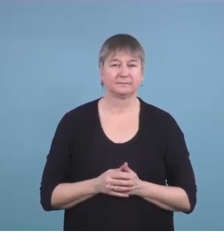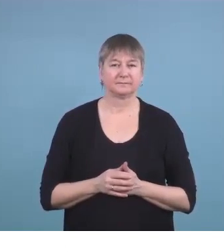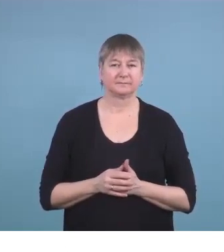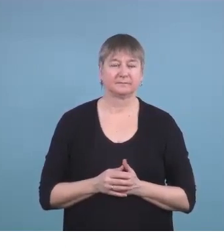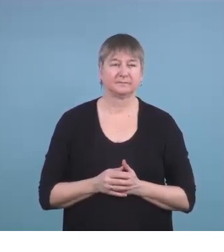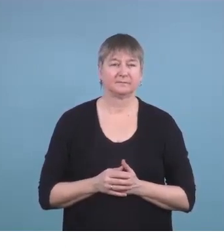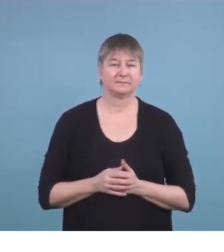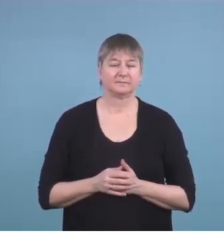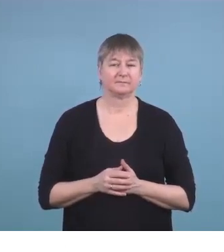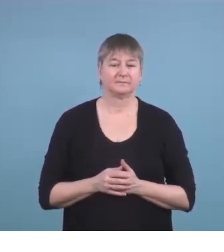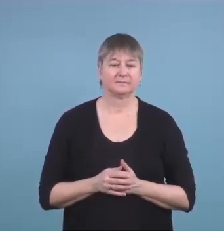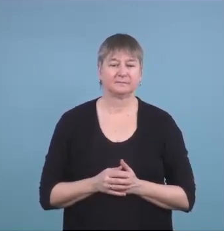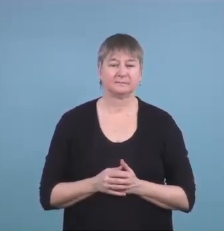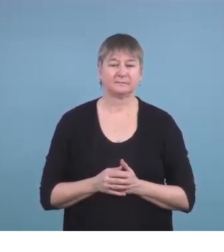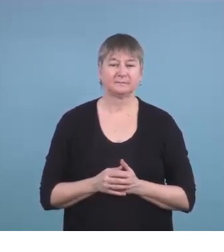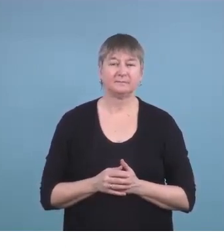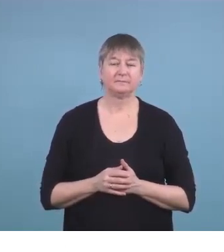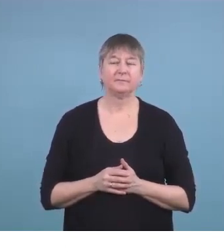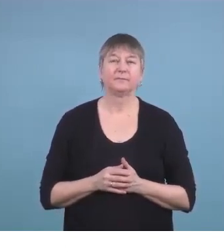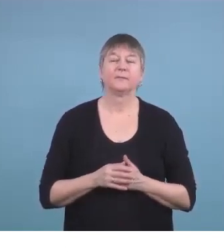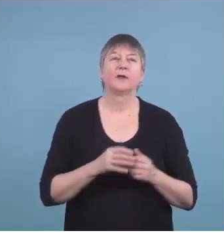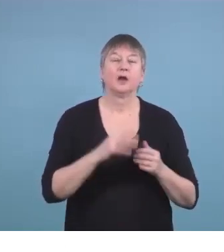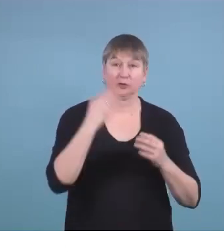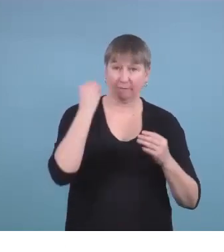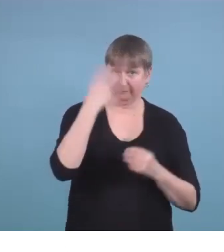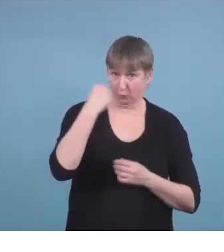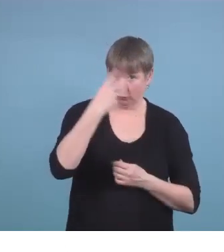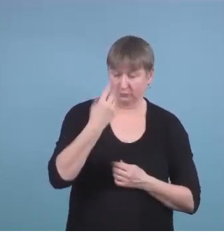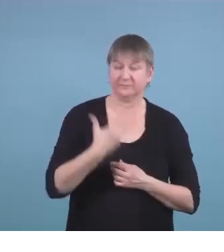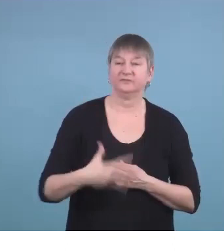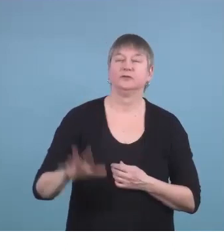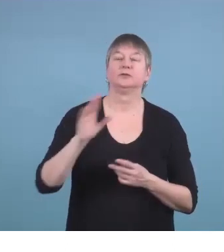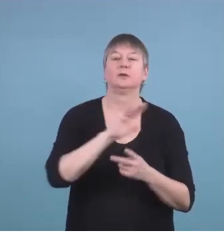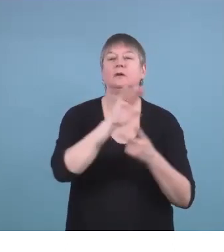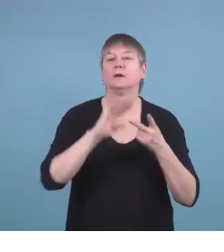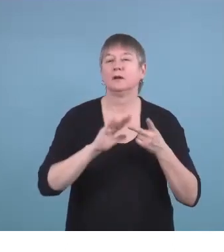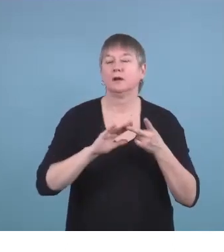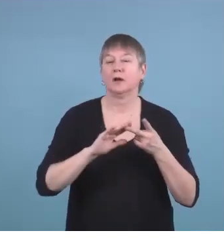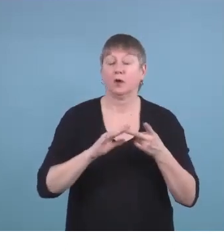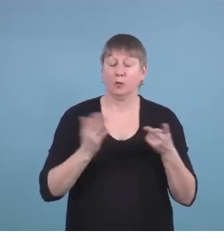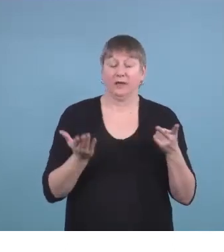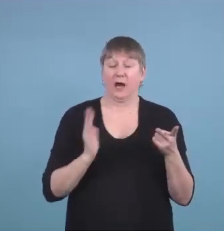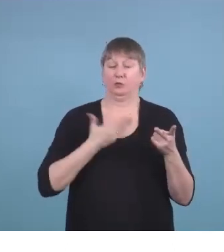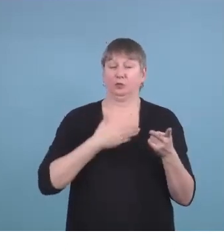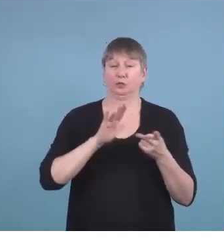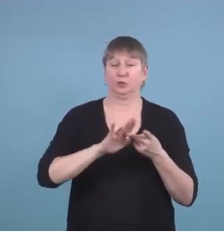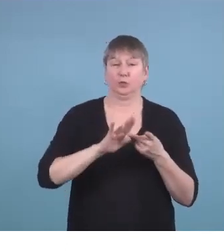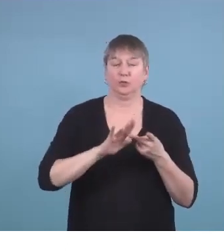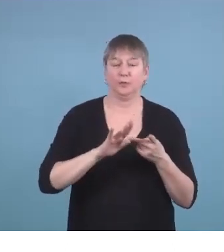After the graduation photos, there is often also, here at least, there's the